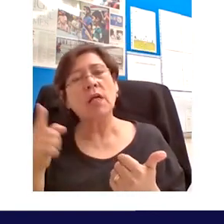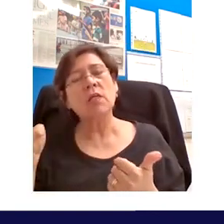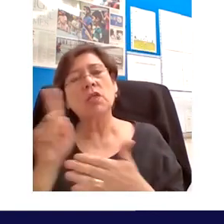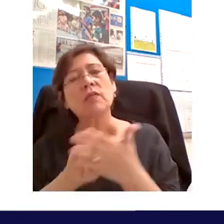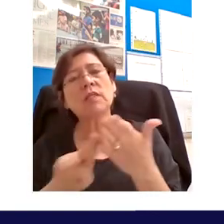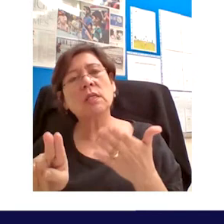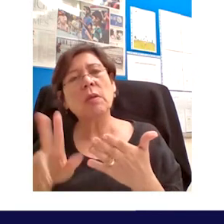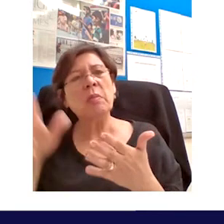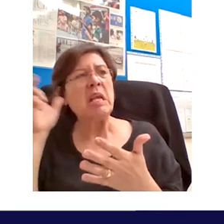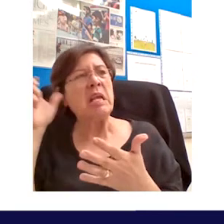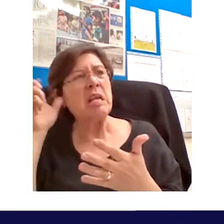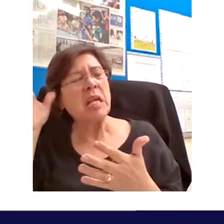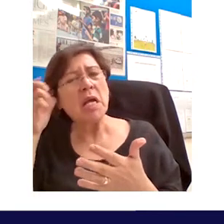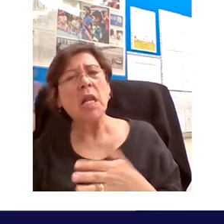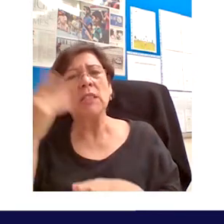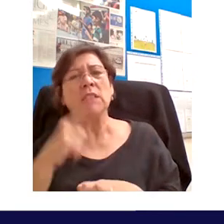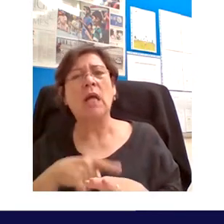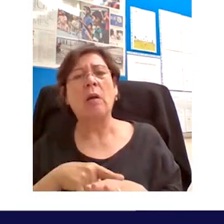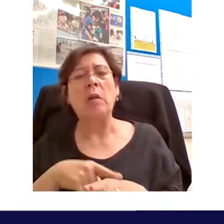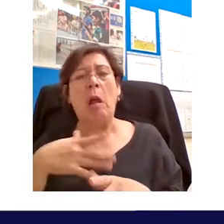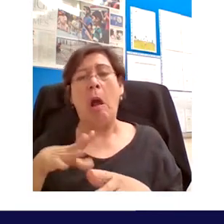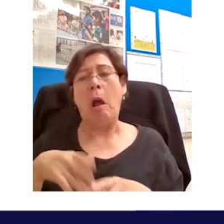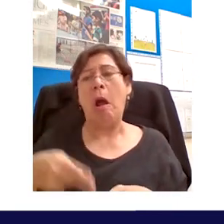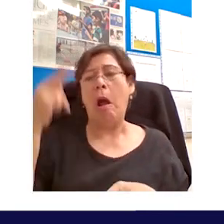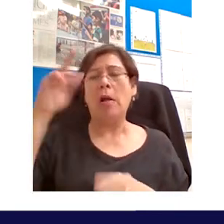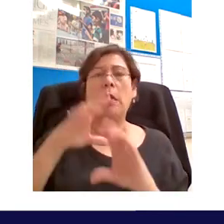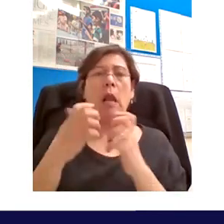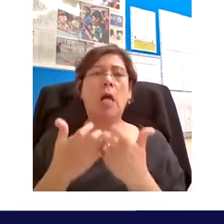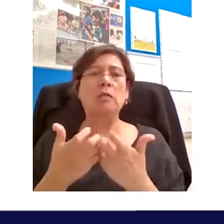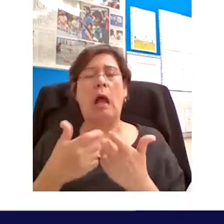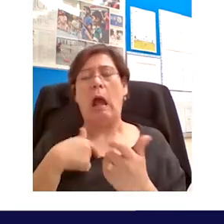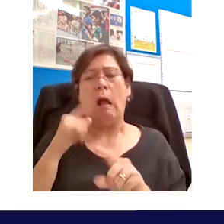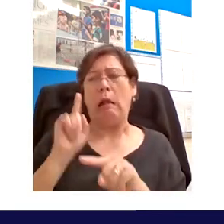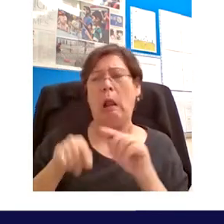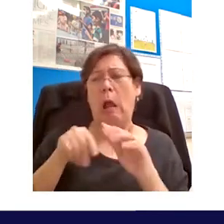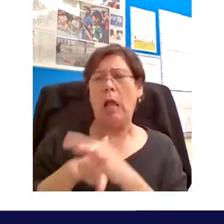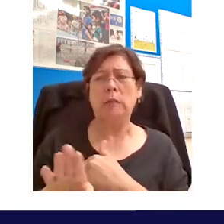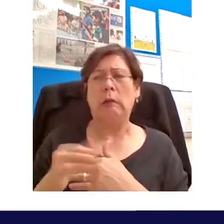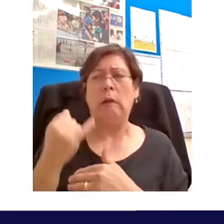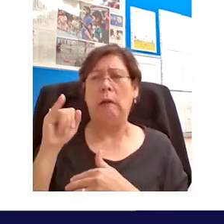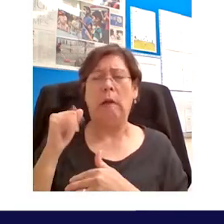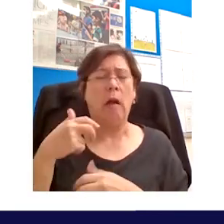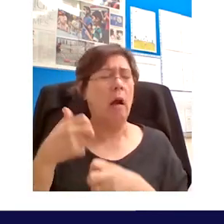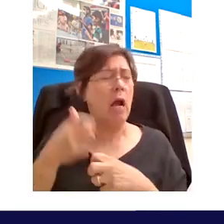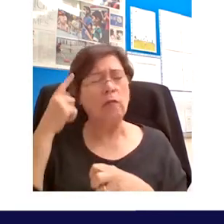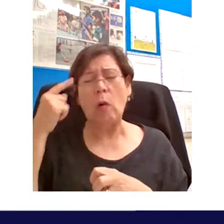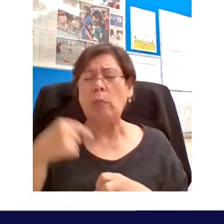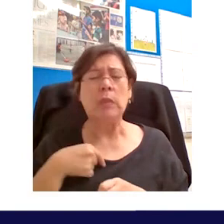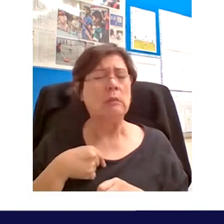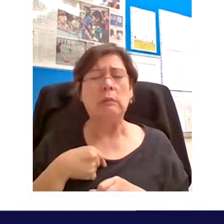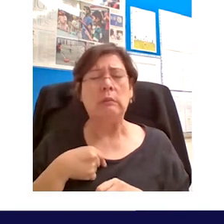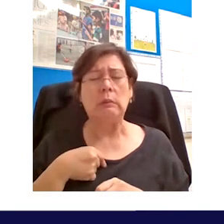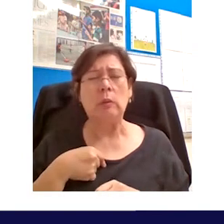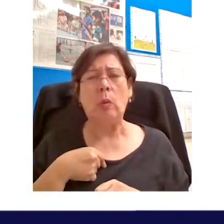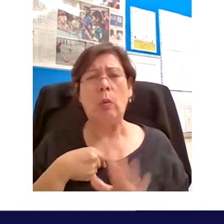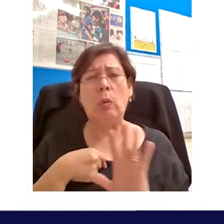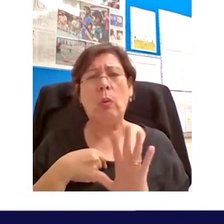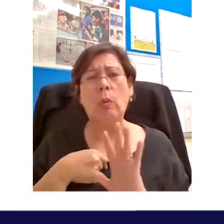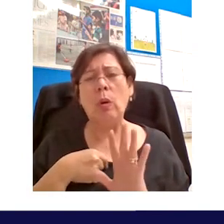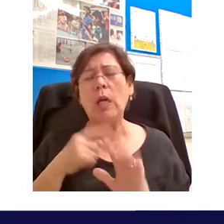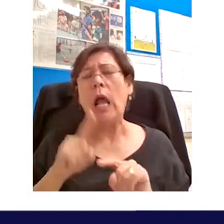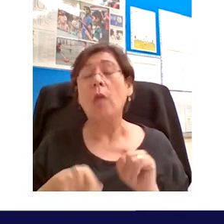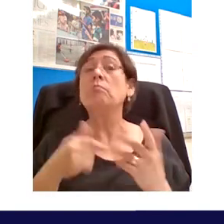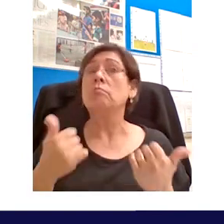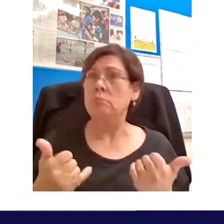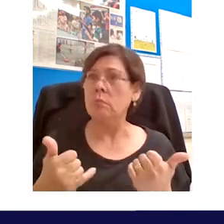universities being elitist institutions and uh inaccessible to the uh ordinary mortals um that